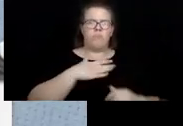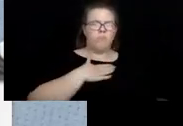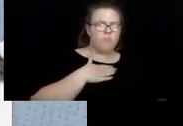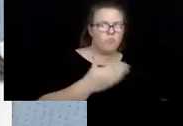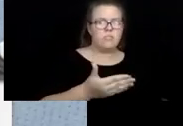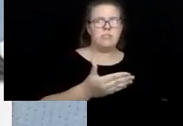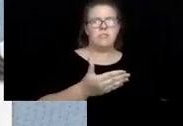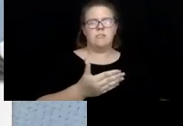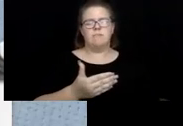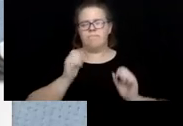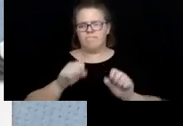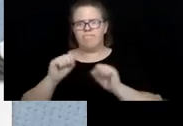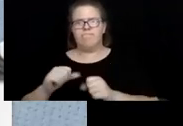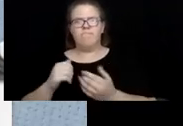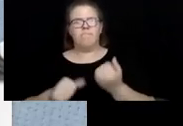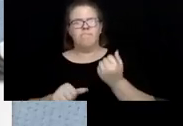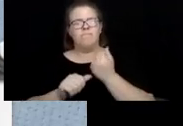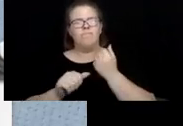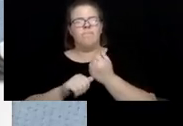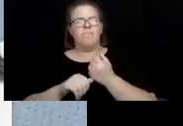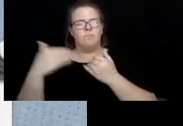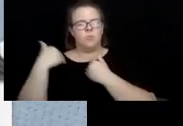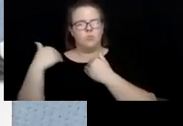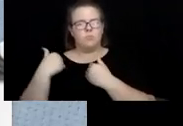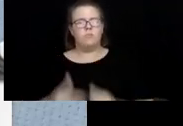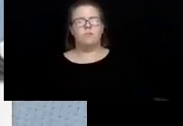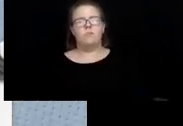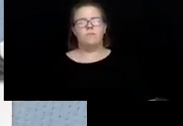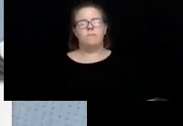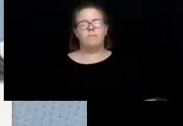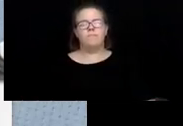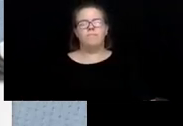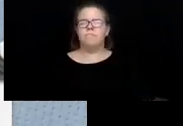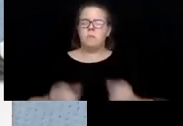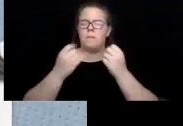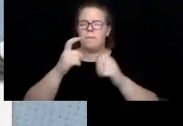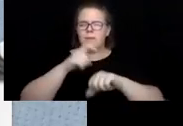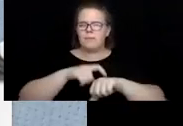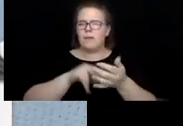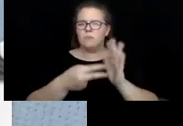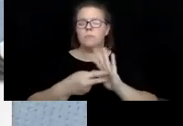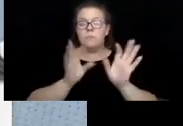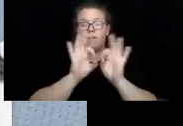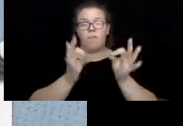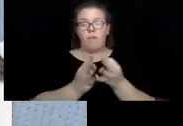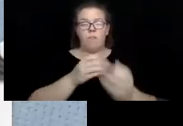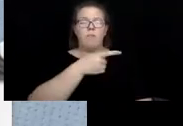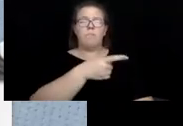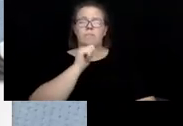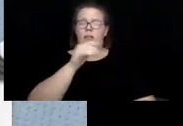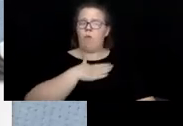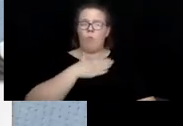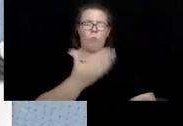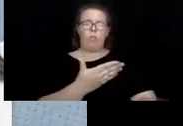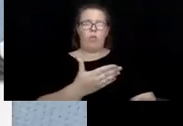and able to assist responsibly. A lot of times this means relatives are not willing or